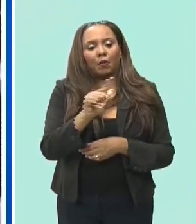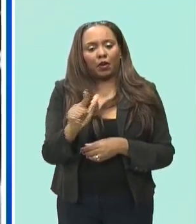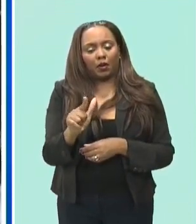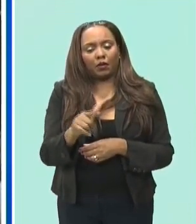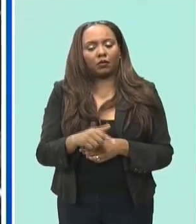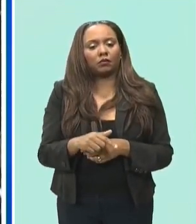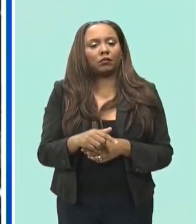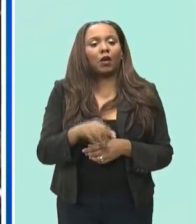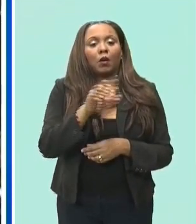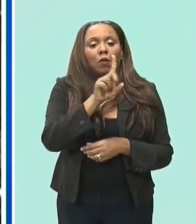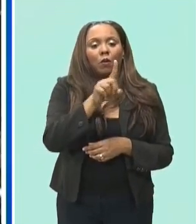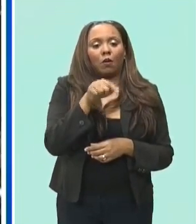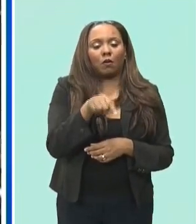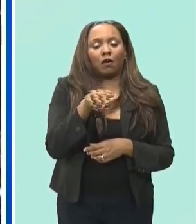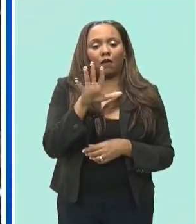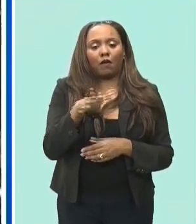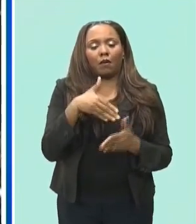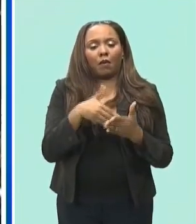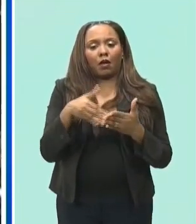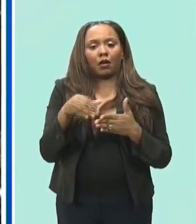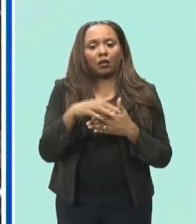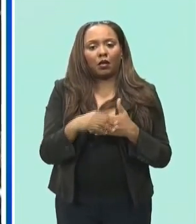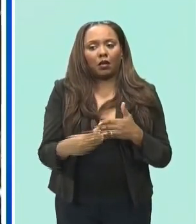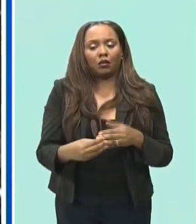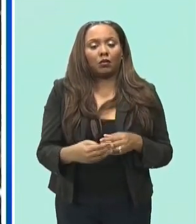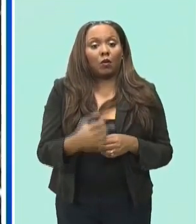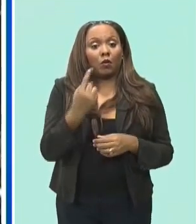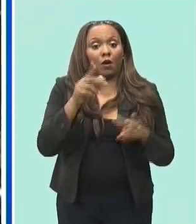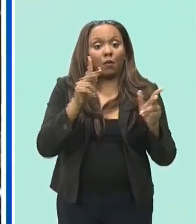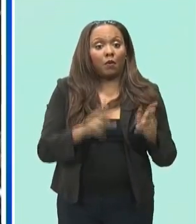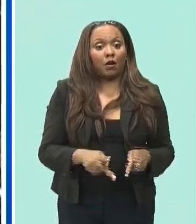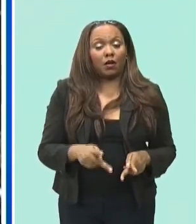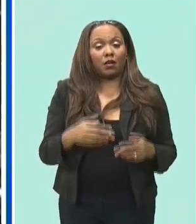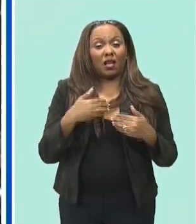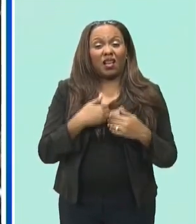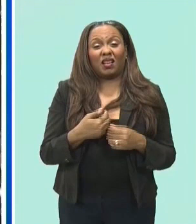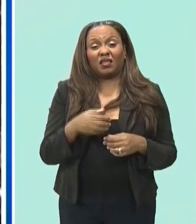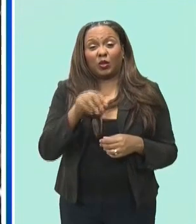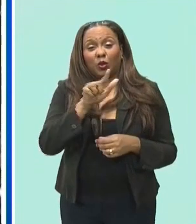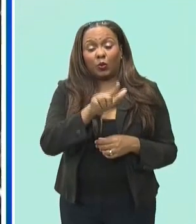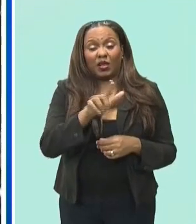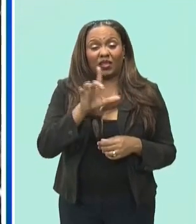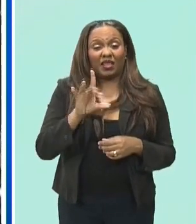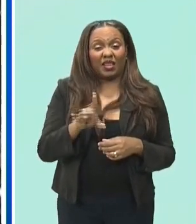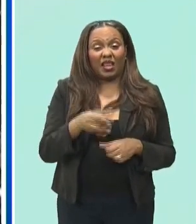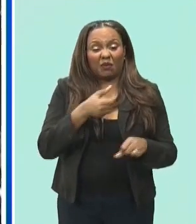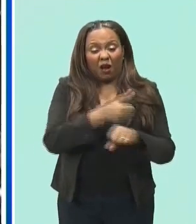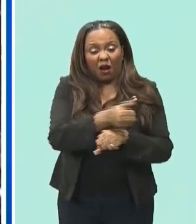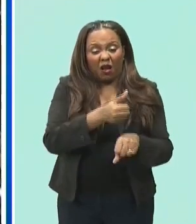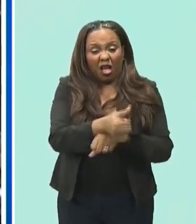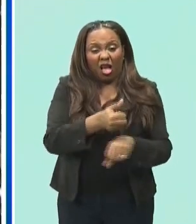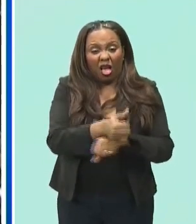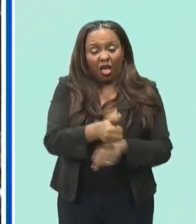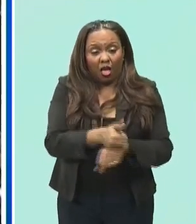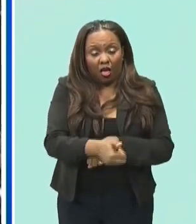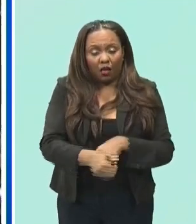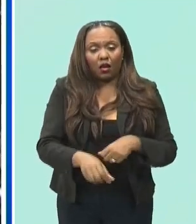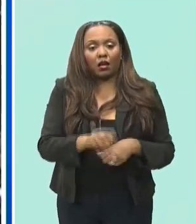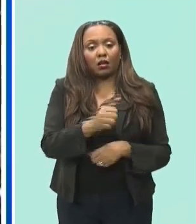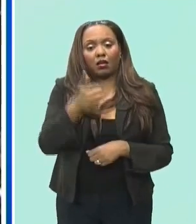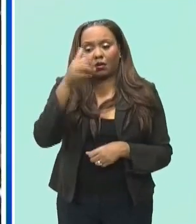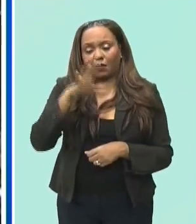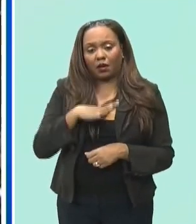zephyrin who is facing 28 charges and was slapped with one million dollars bail while victor mckechran is facing five